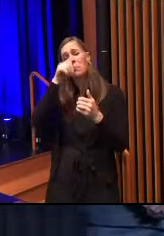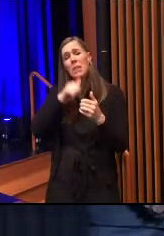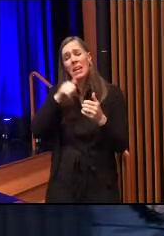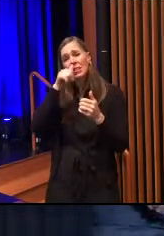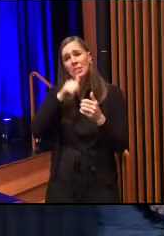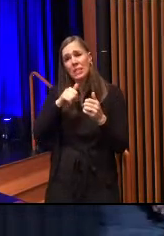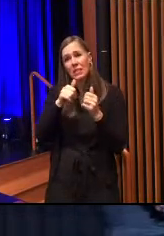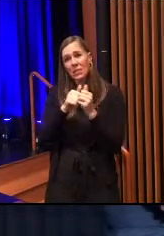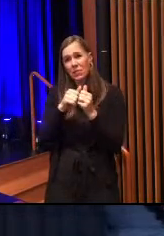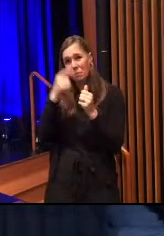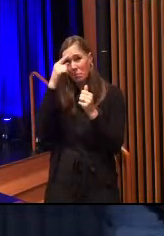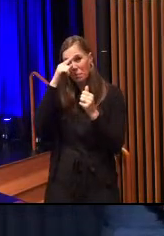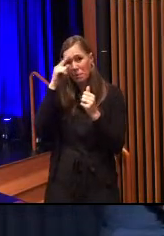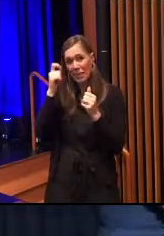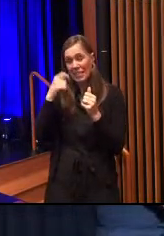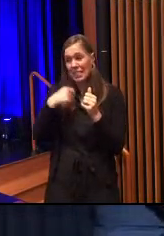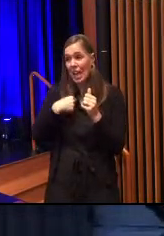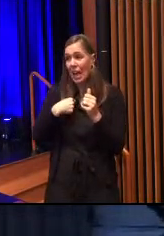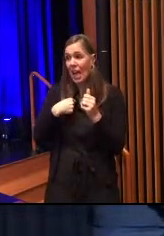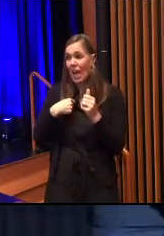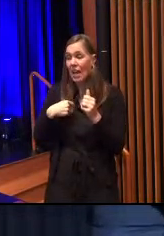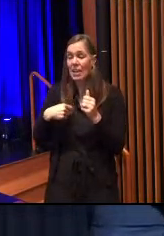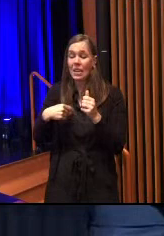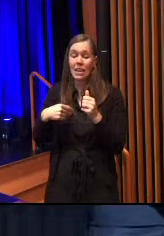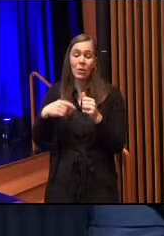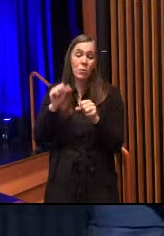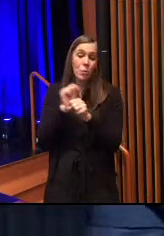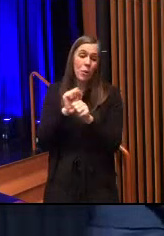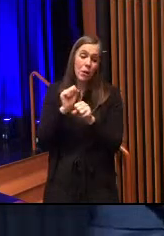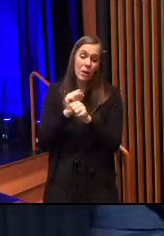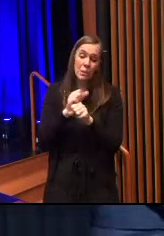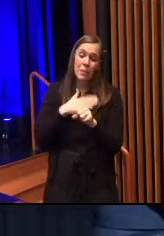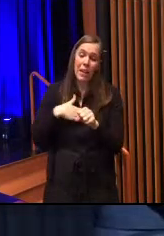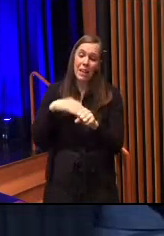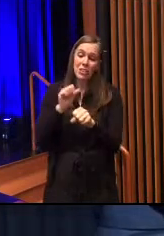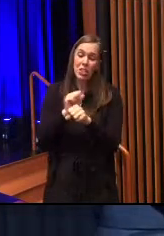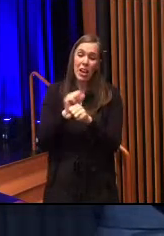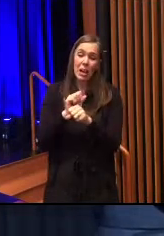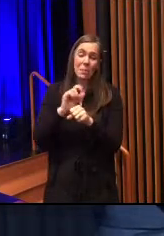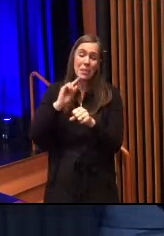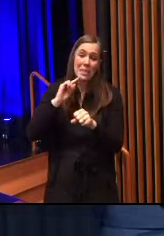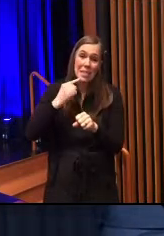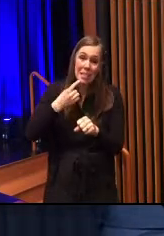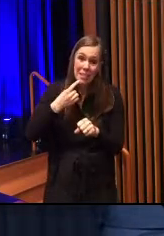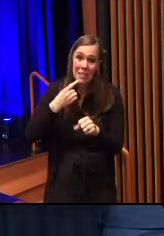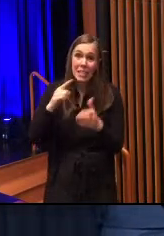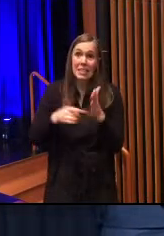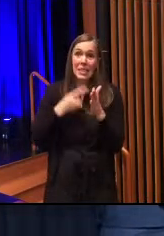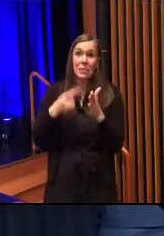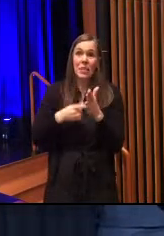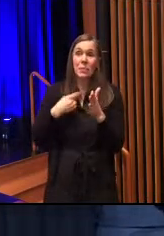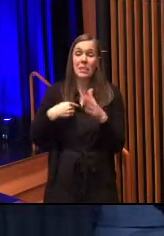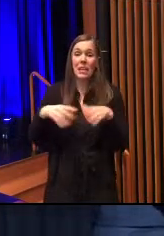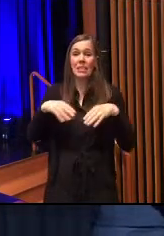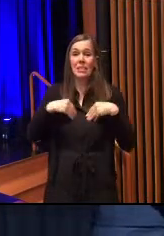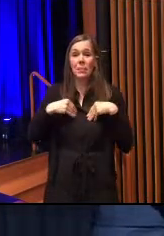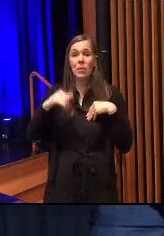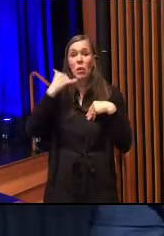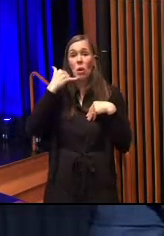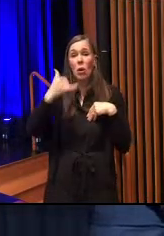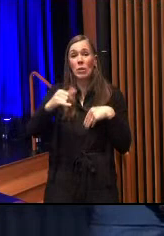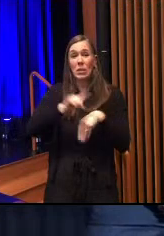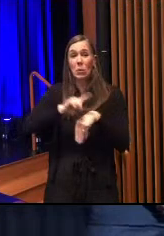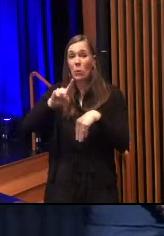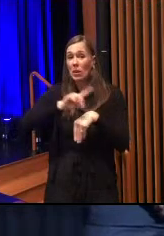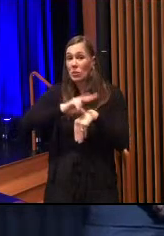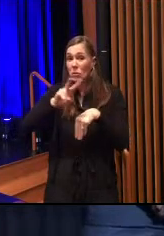someone like myself because I take my job so serious that I've taken calls at 1 or 2 o'clock in the morning, and I don't know how to